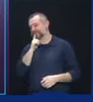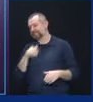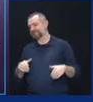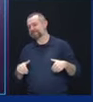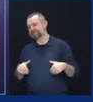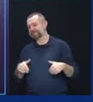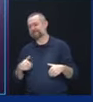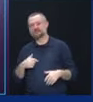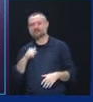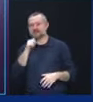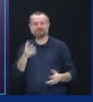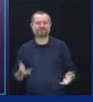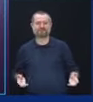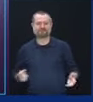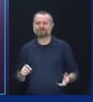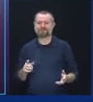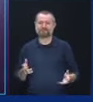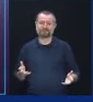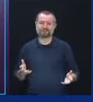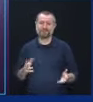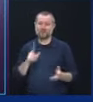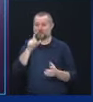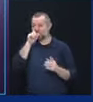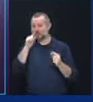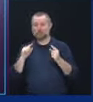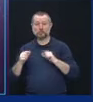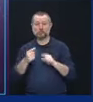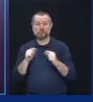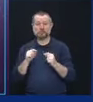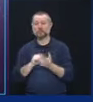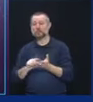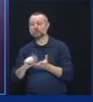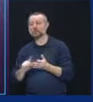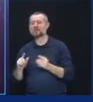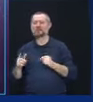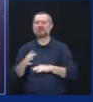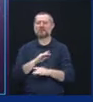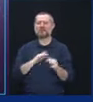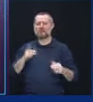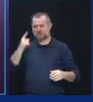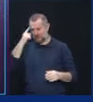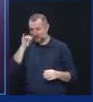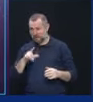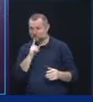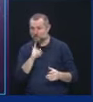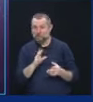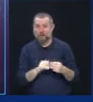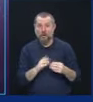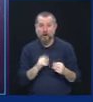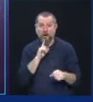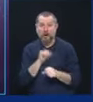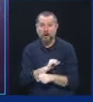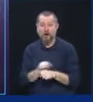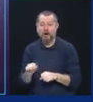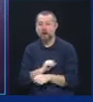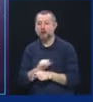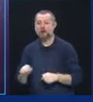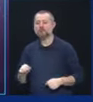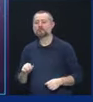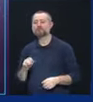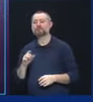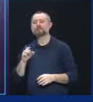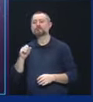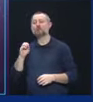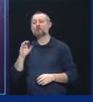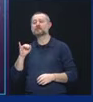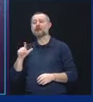Twitter, bogus reports become a reality at one point. Social media, 24